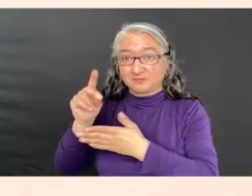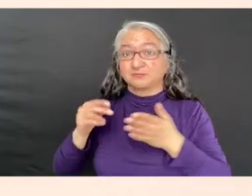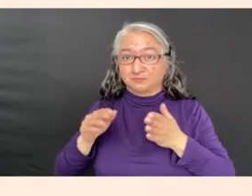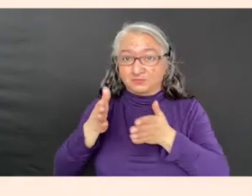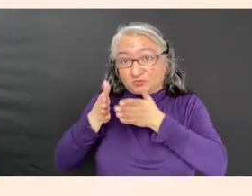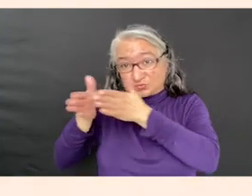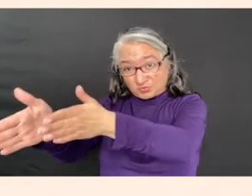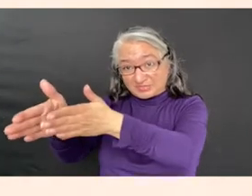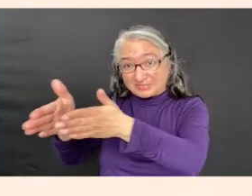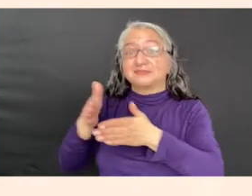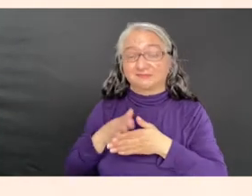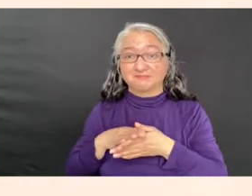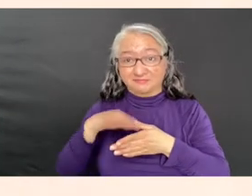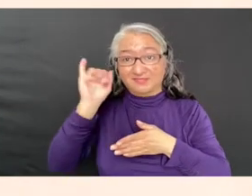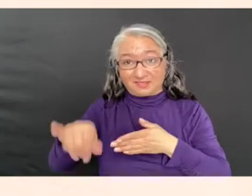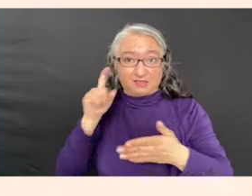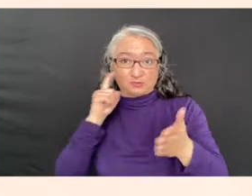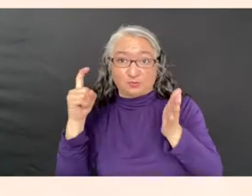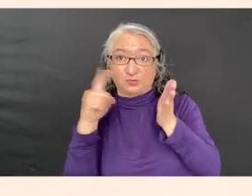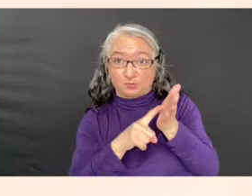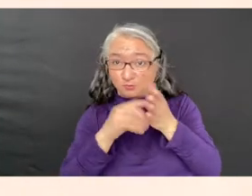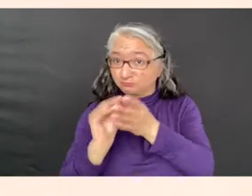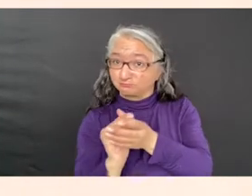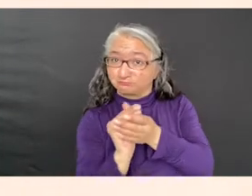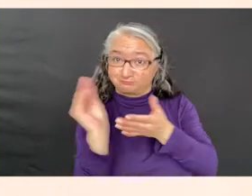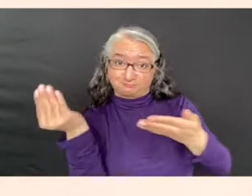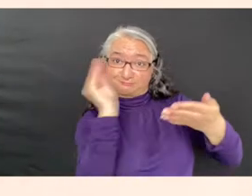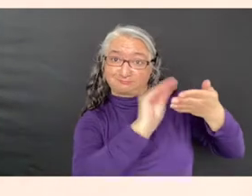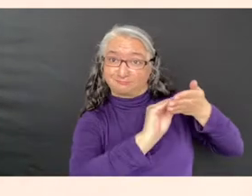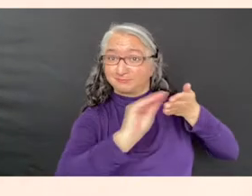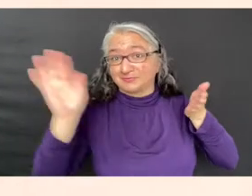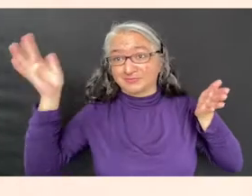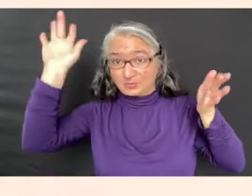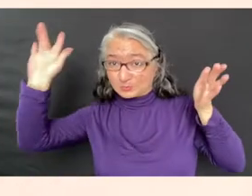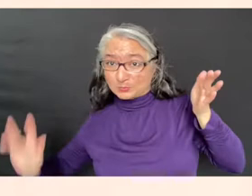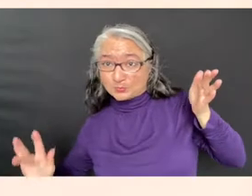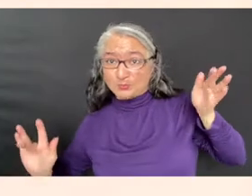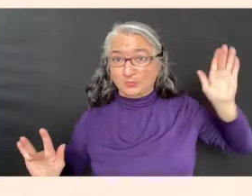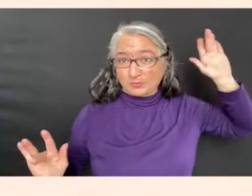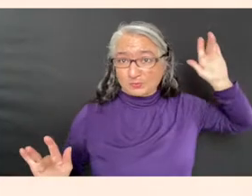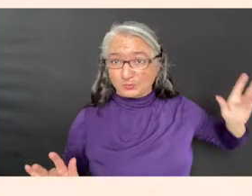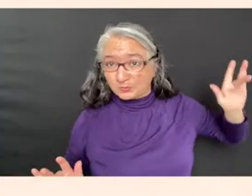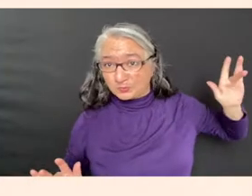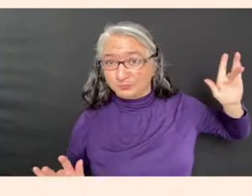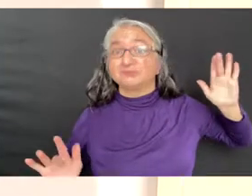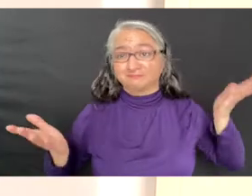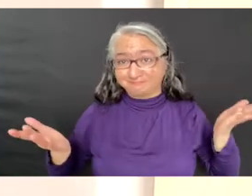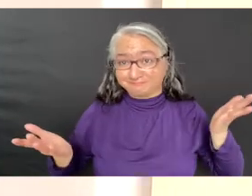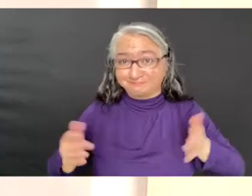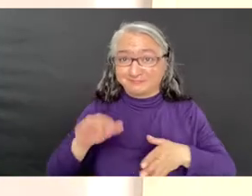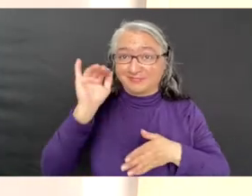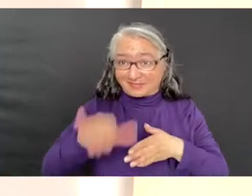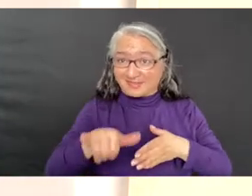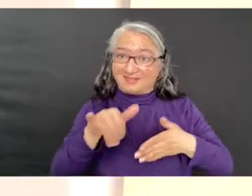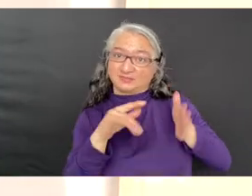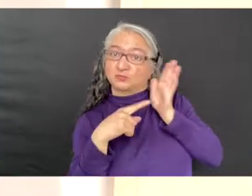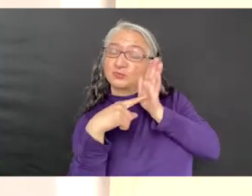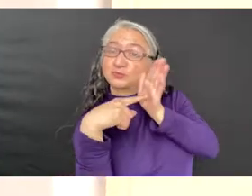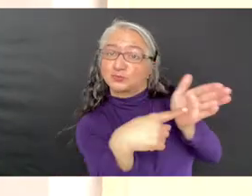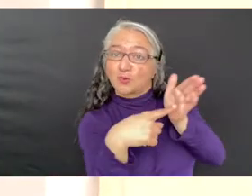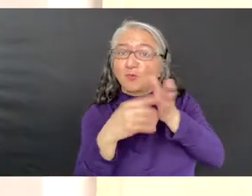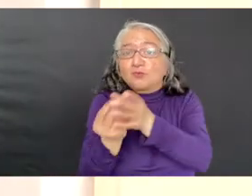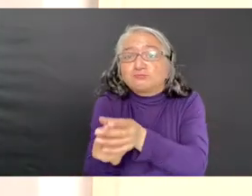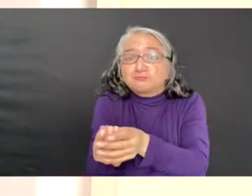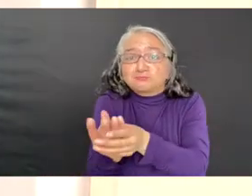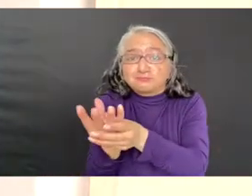here, you'll notice that there's an awareness of the negative space, which places her subject matter on the paper in a way that